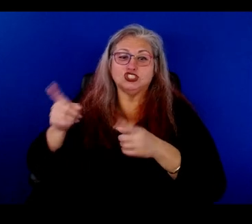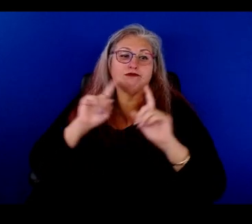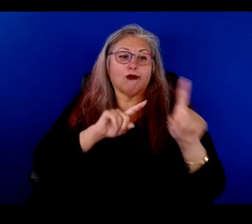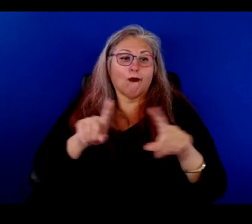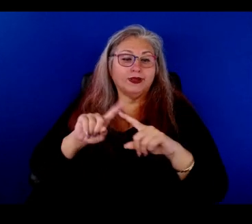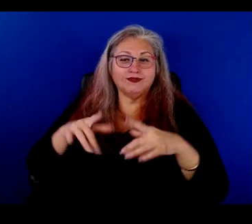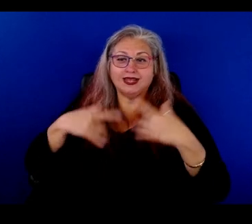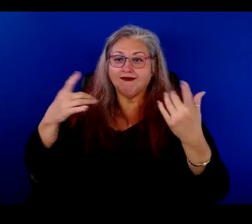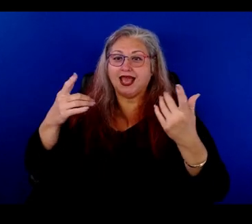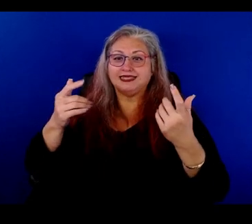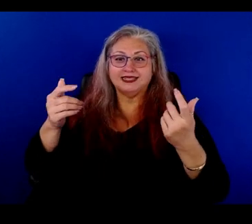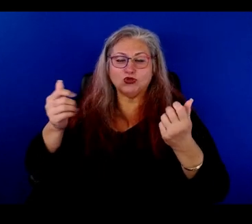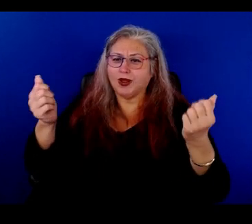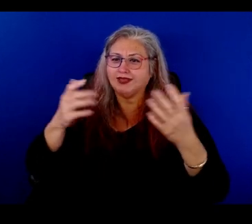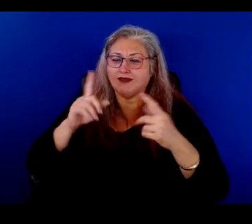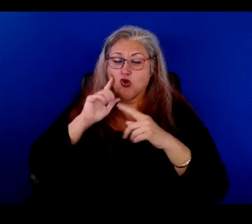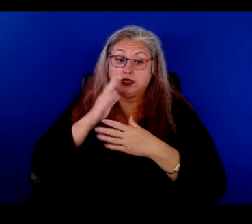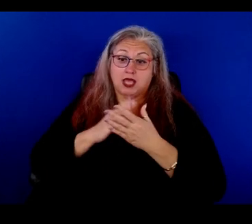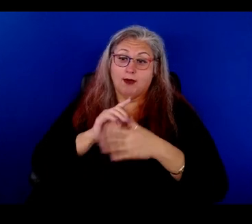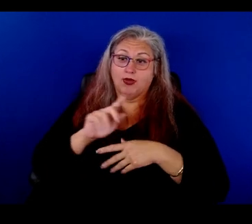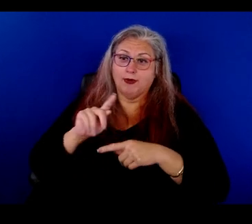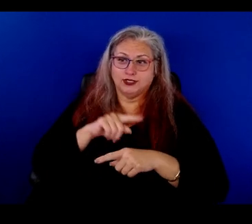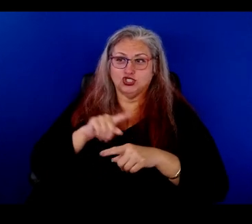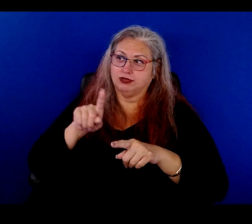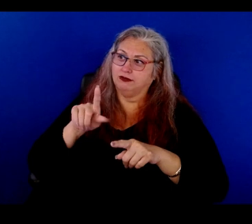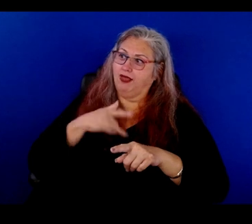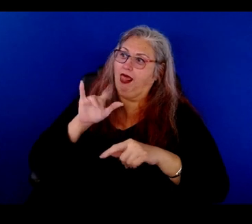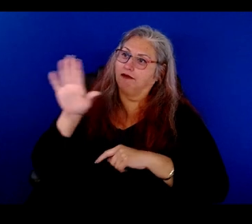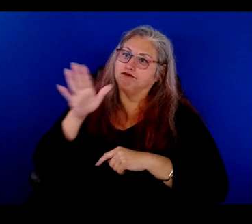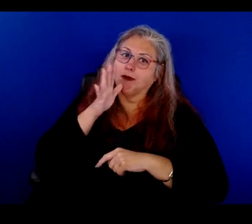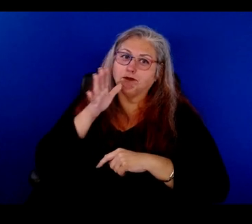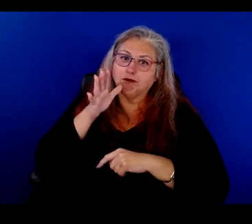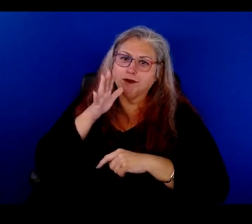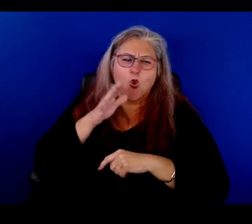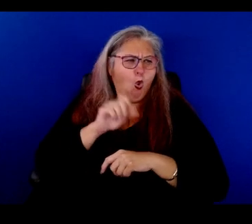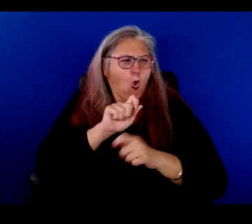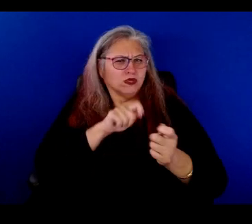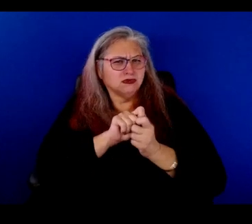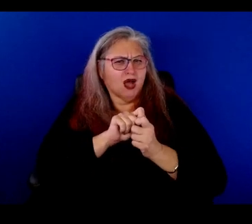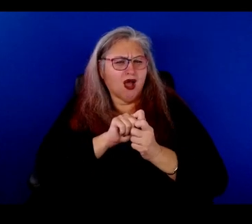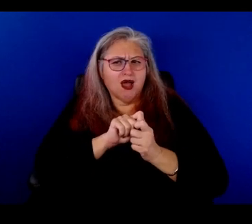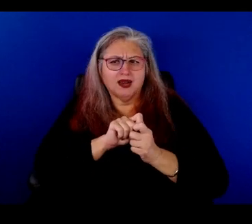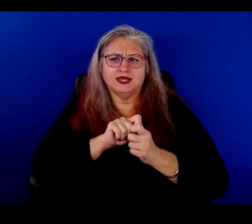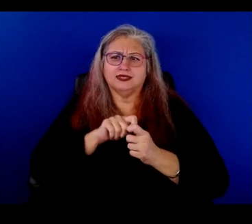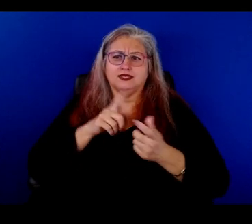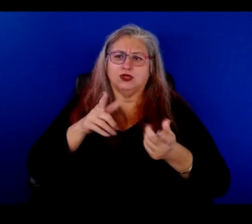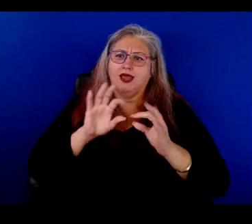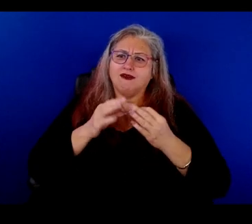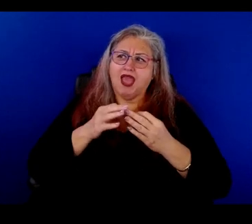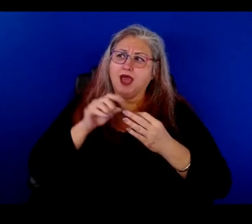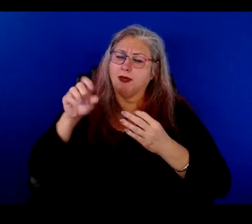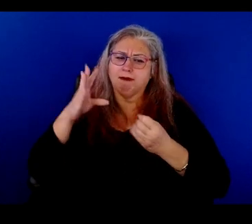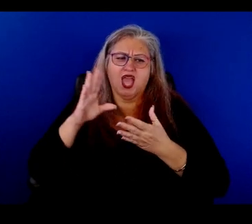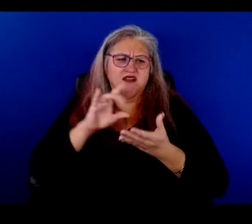and everything. And for some of those people, she was like a mother because some people kicked out of their family and rejected.